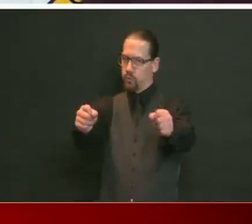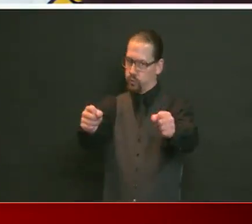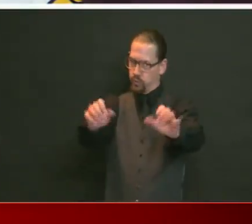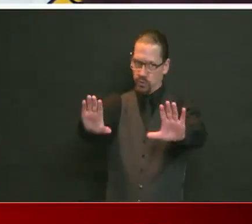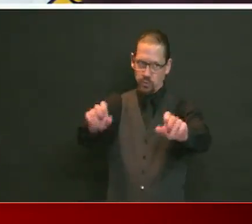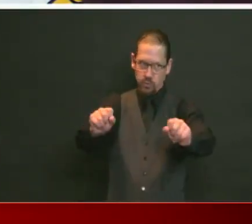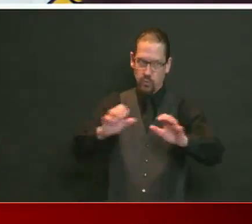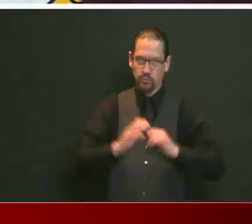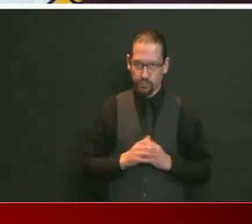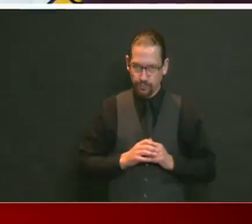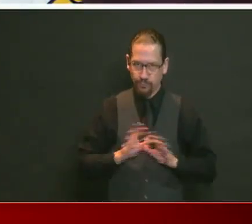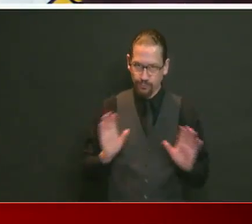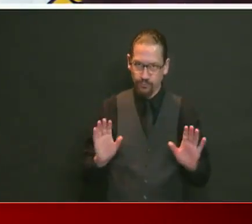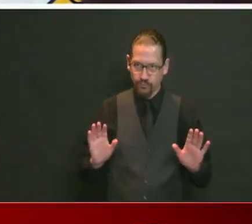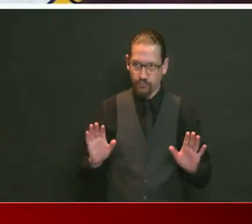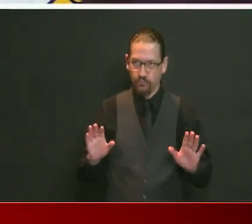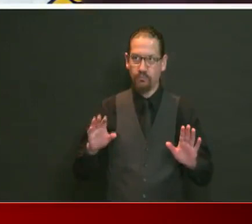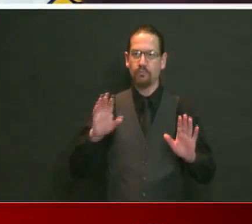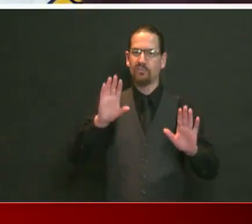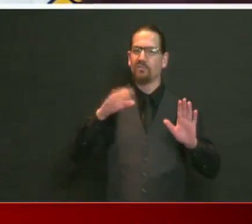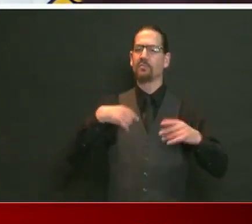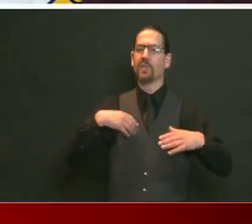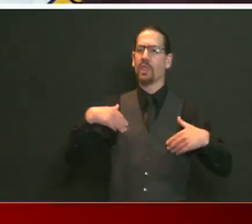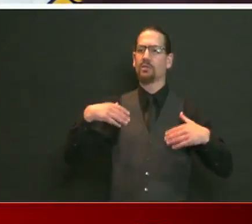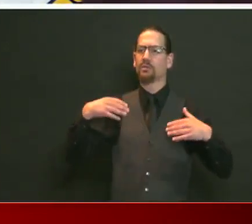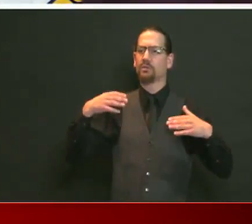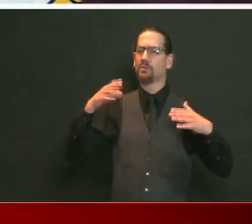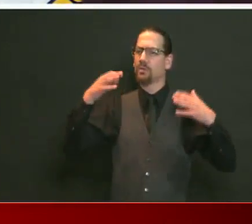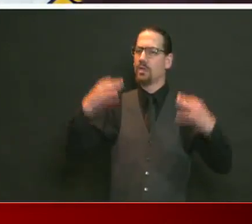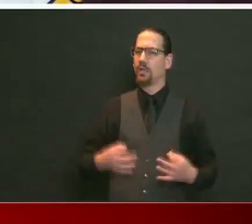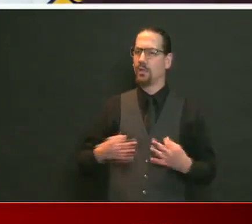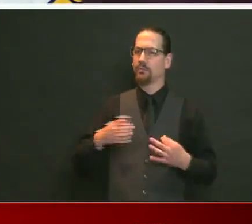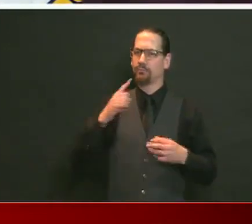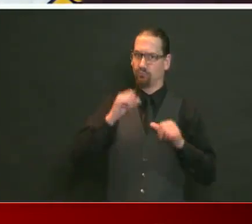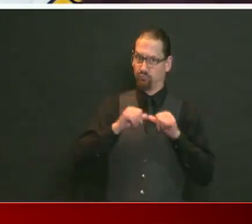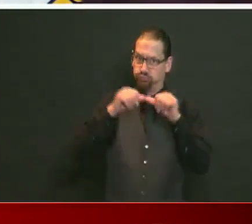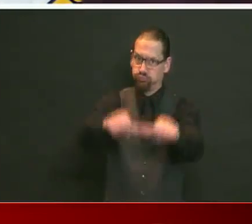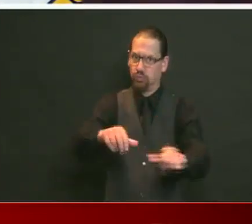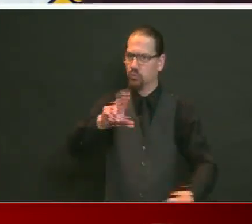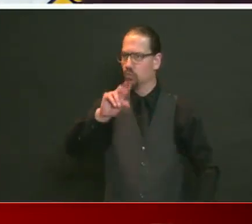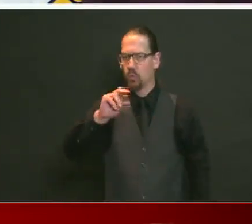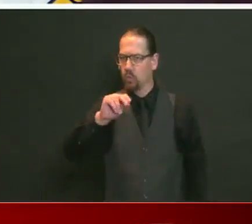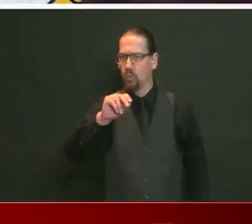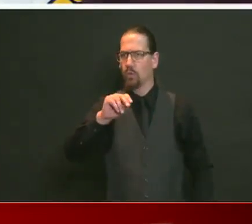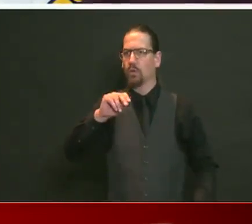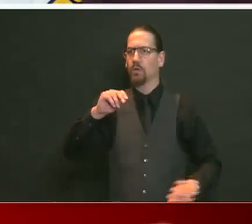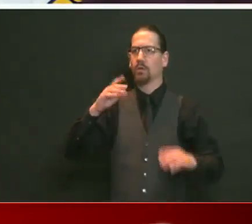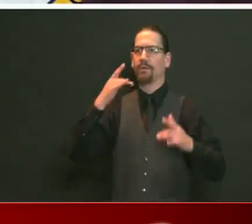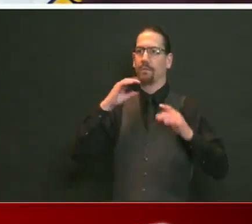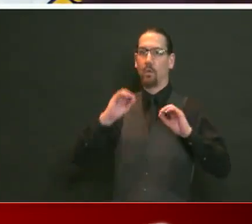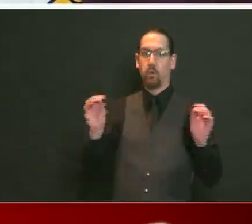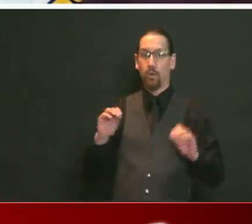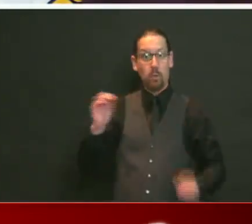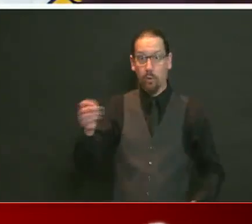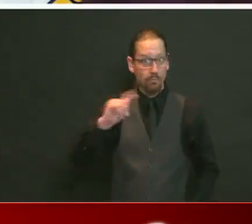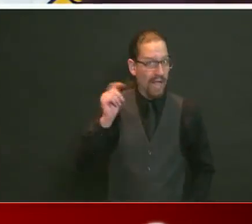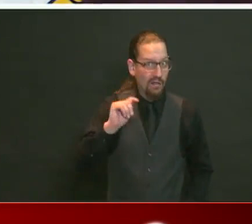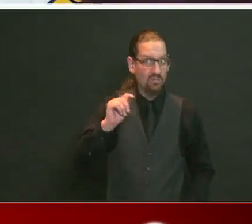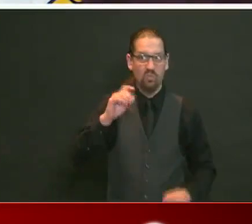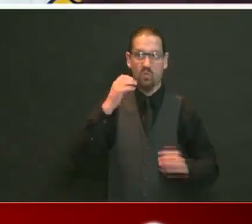don't think you can, in good conscience, ask folks to pay for a beach if there's no bathrooms, no showers, no concessions,